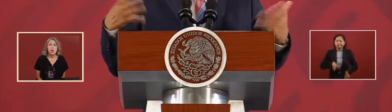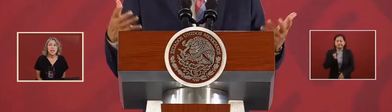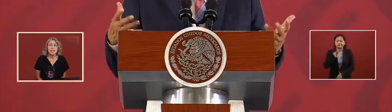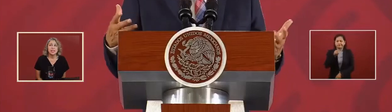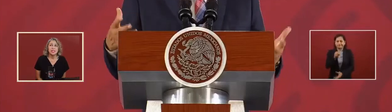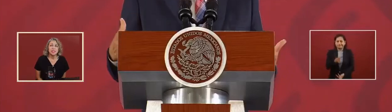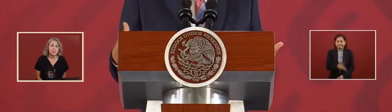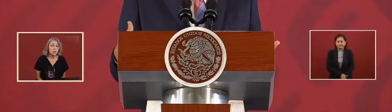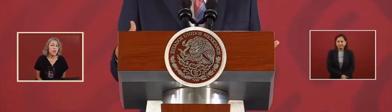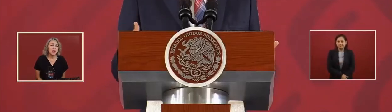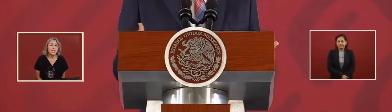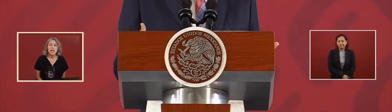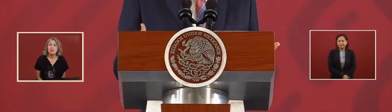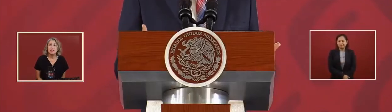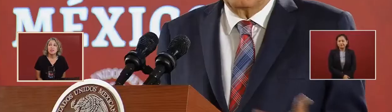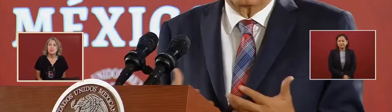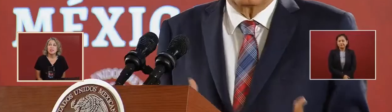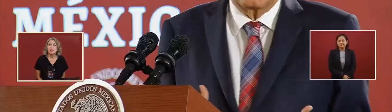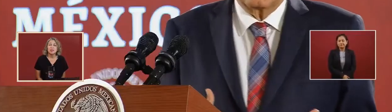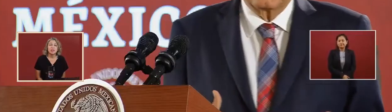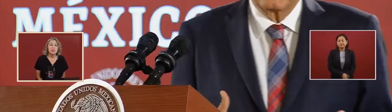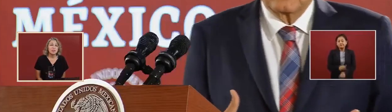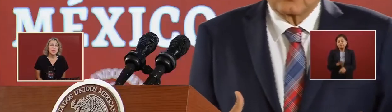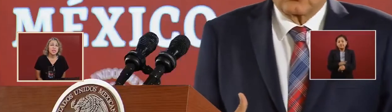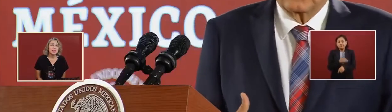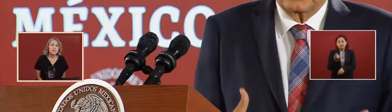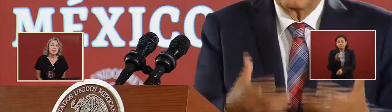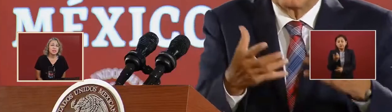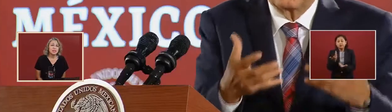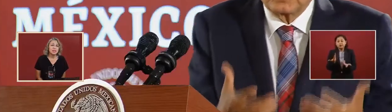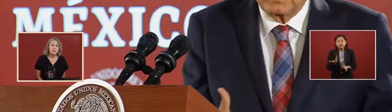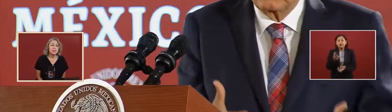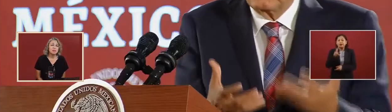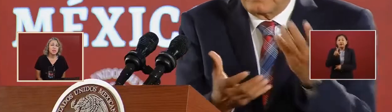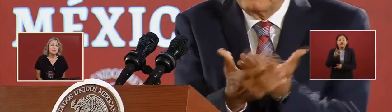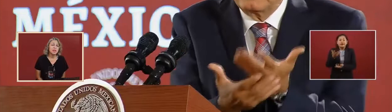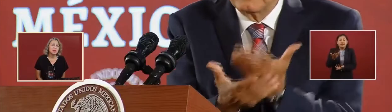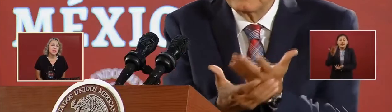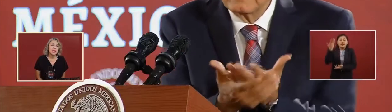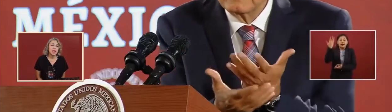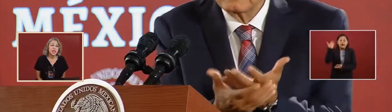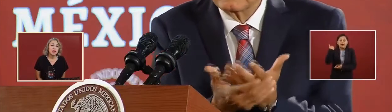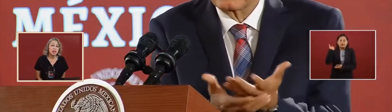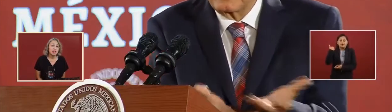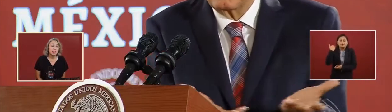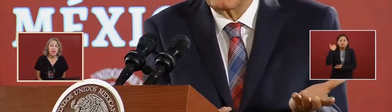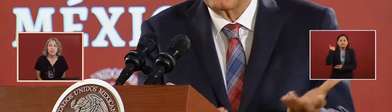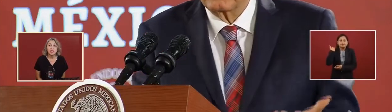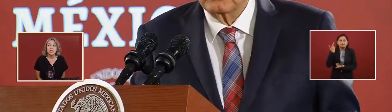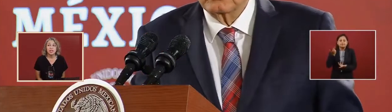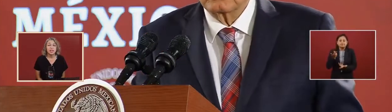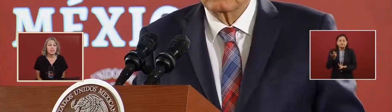Because sometimes they would get a contract, there's cases,